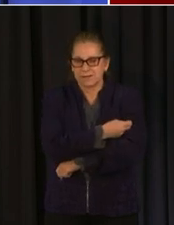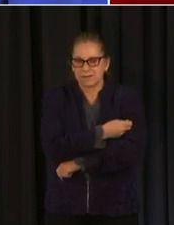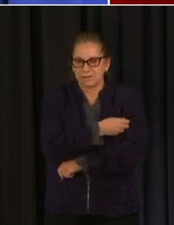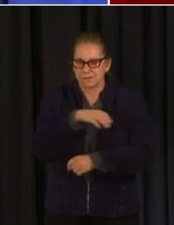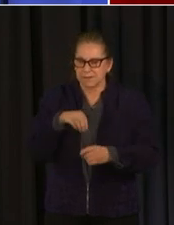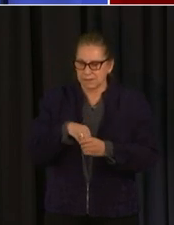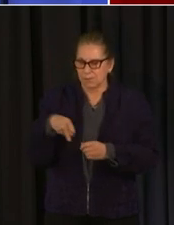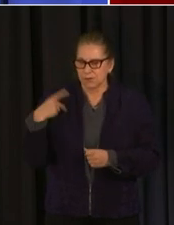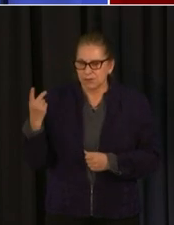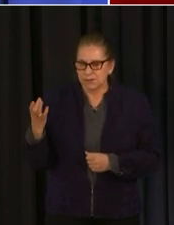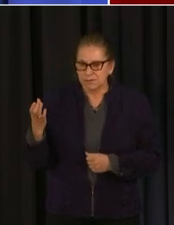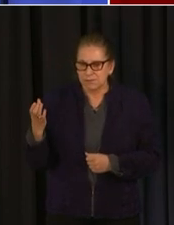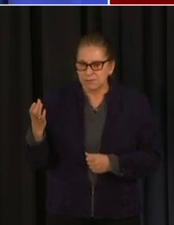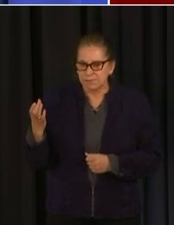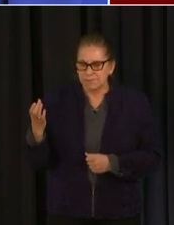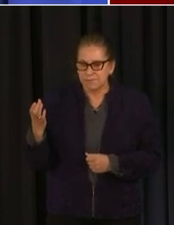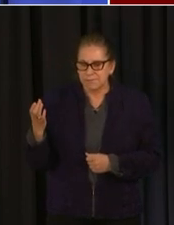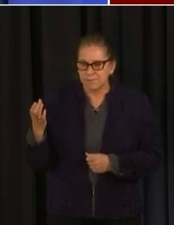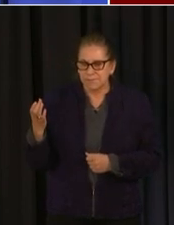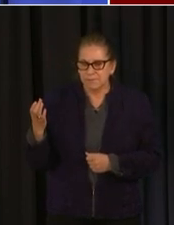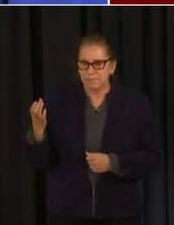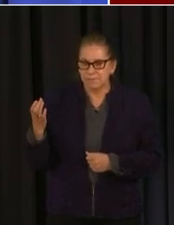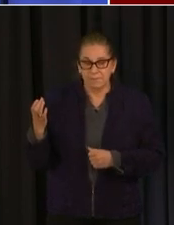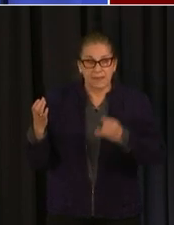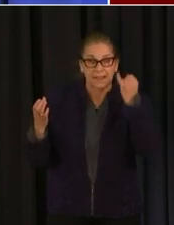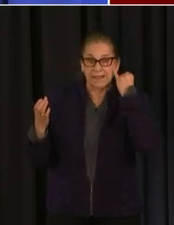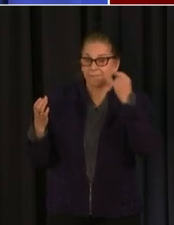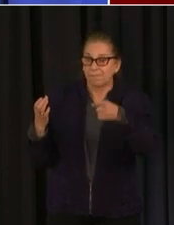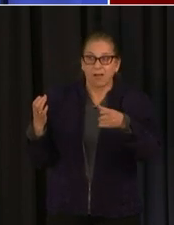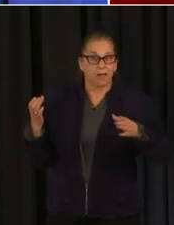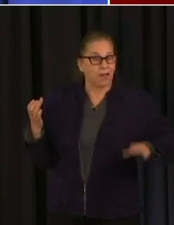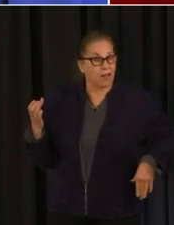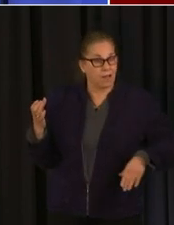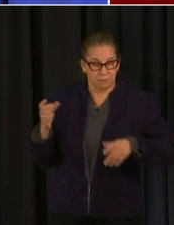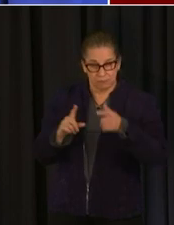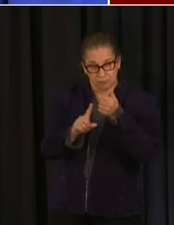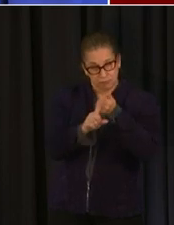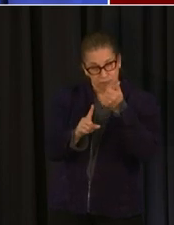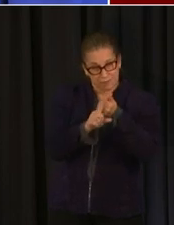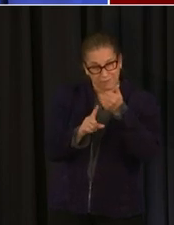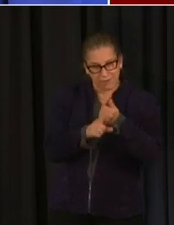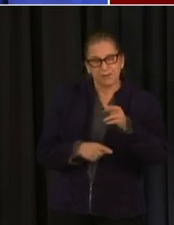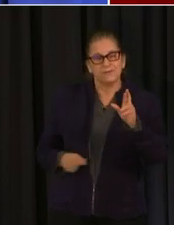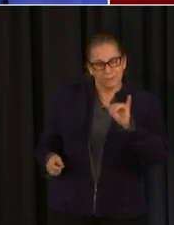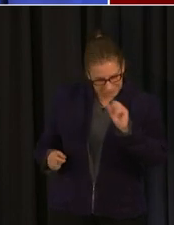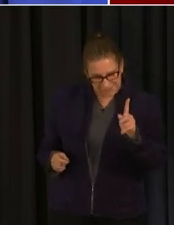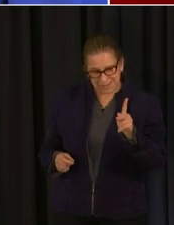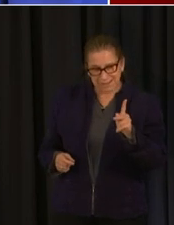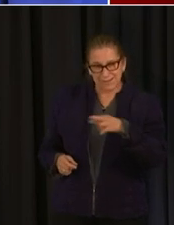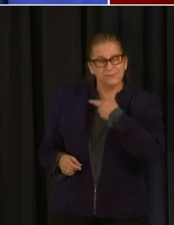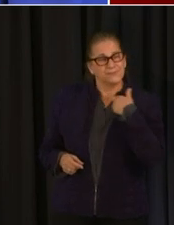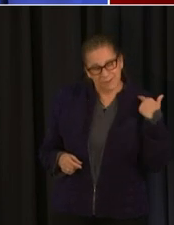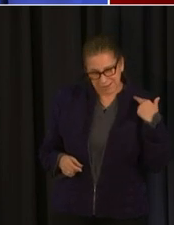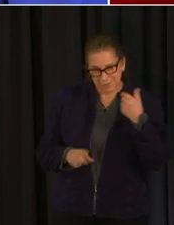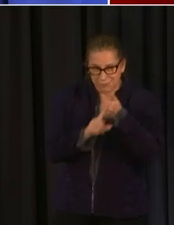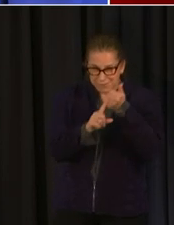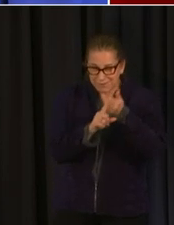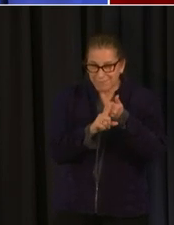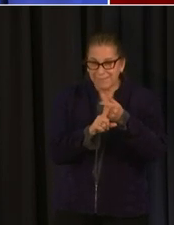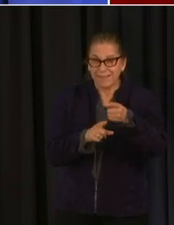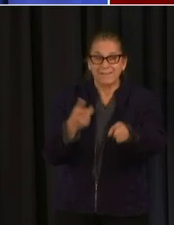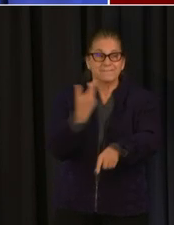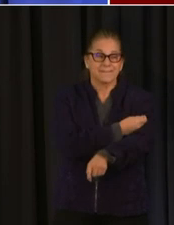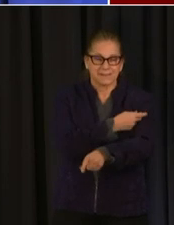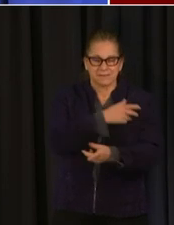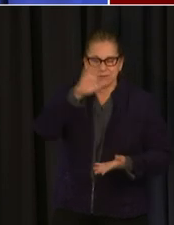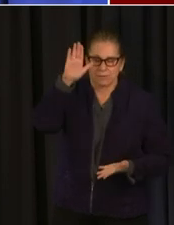know when we turn on activity that that could also mean that more people uh get infected um and we don't want to see them in the